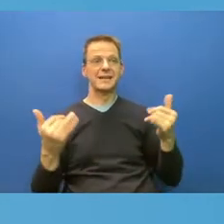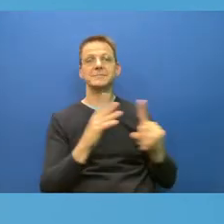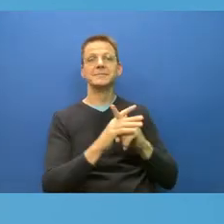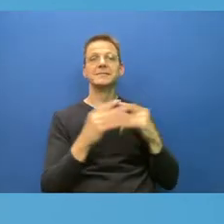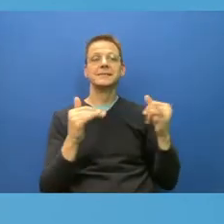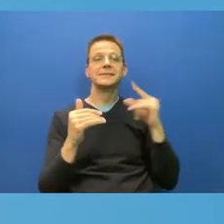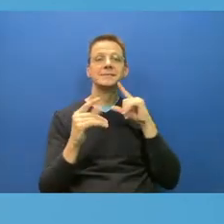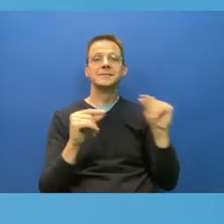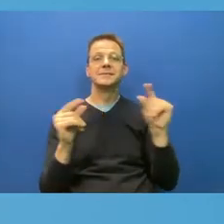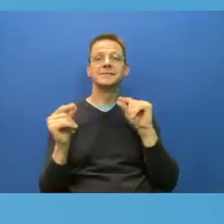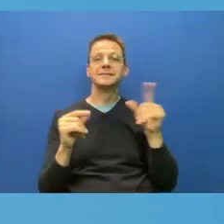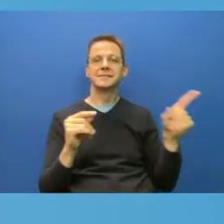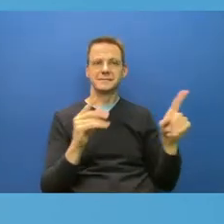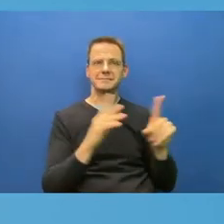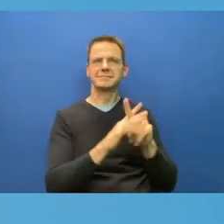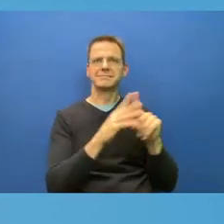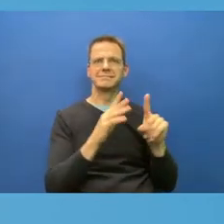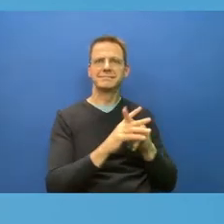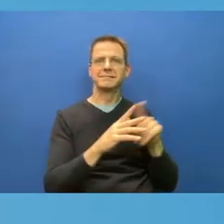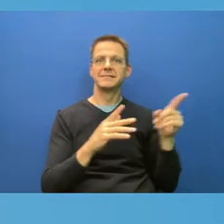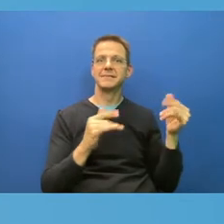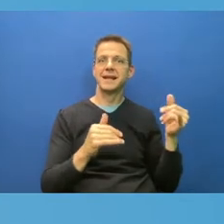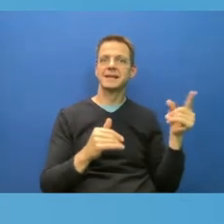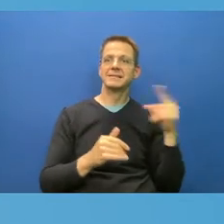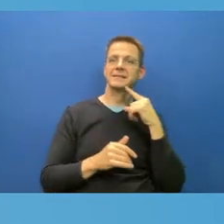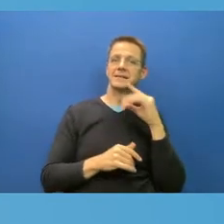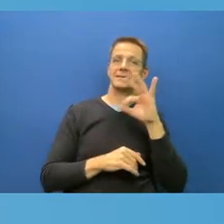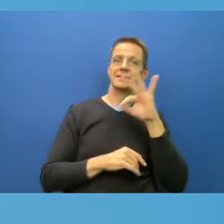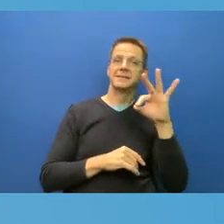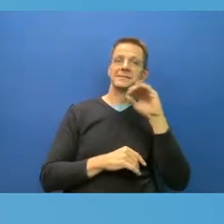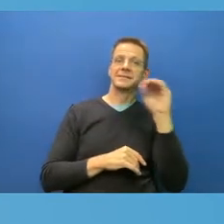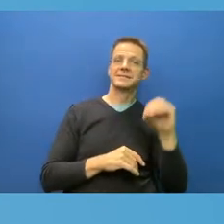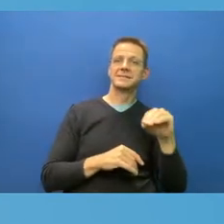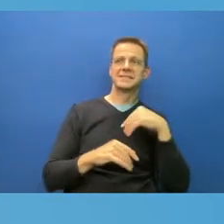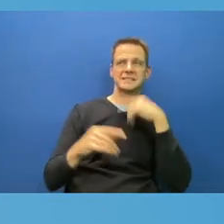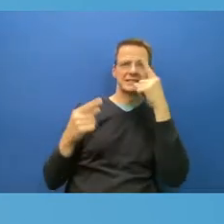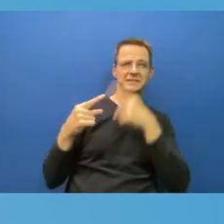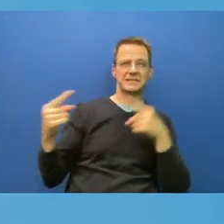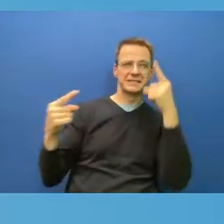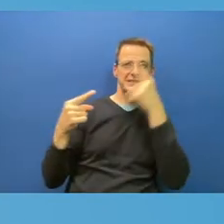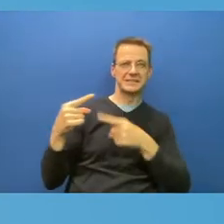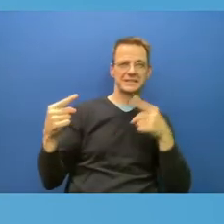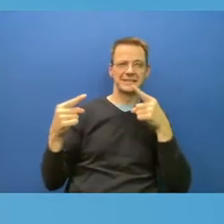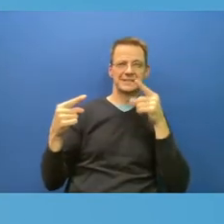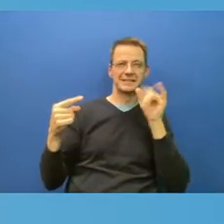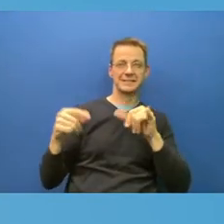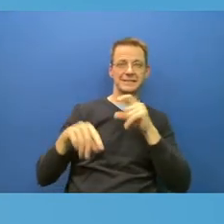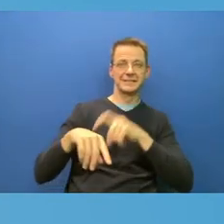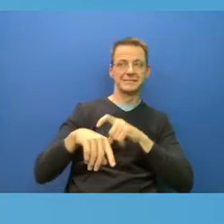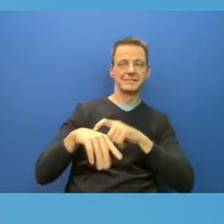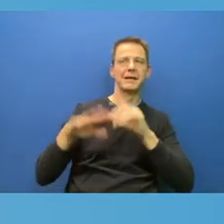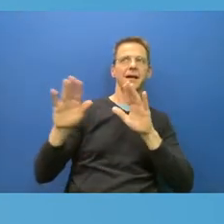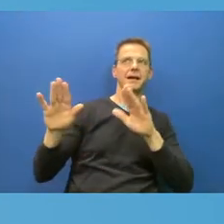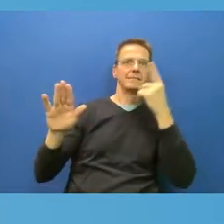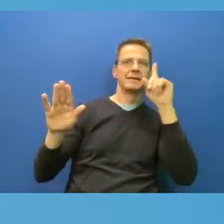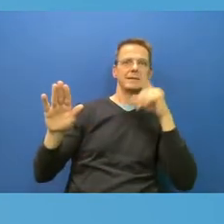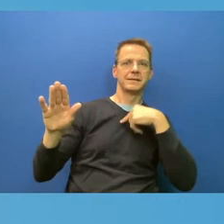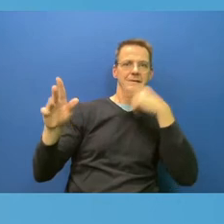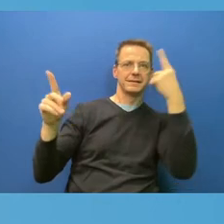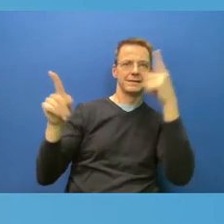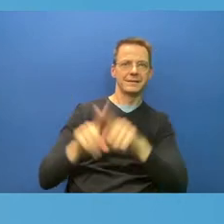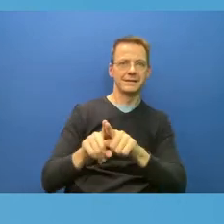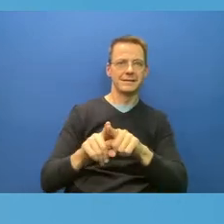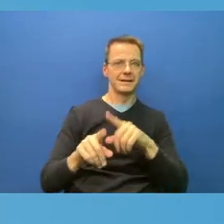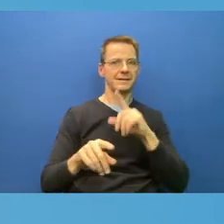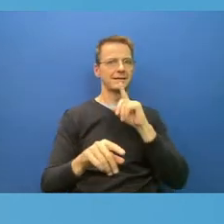disagree with Fistman. But this time, I agree. You know, businesses need to be able to do common sense things to protect their